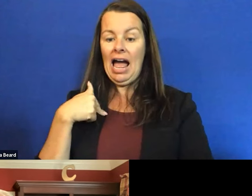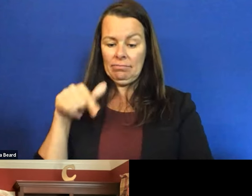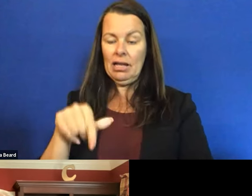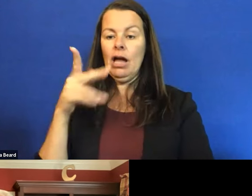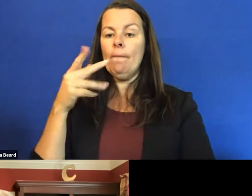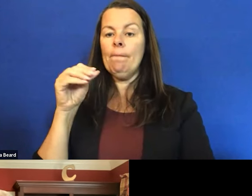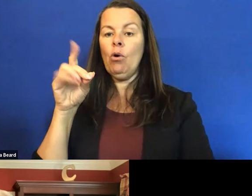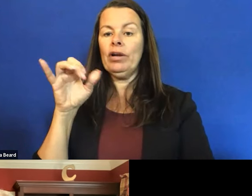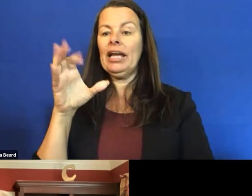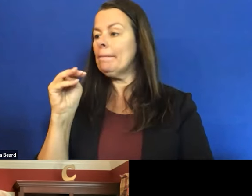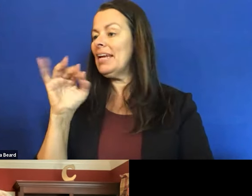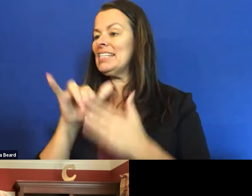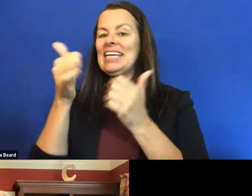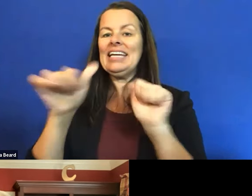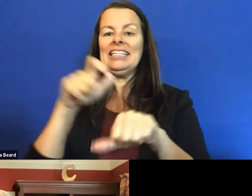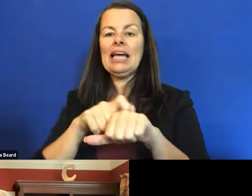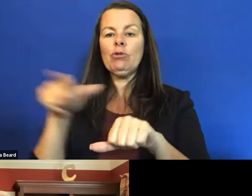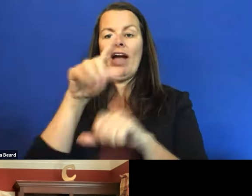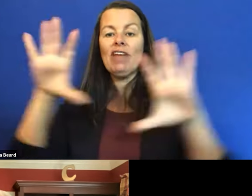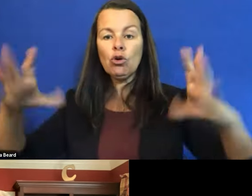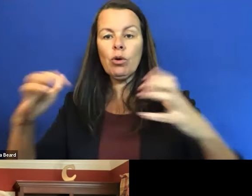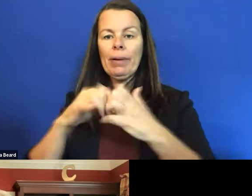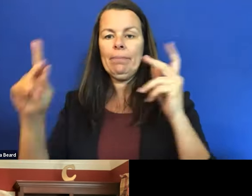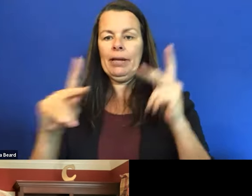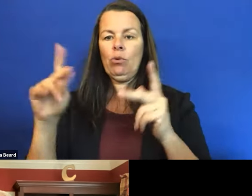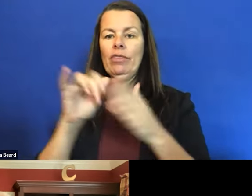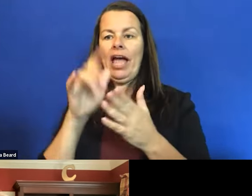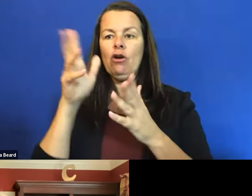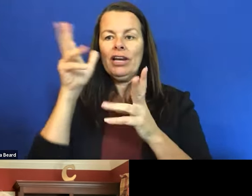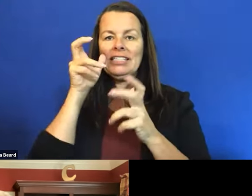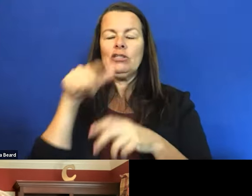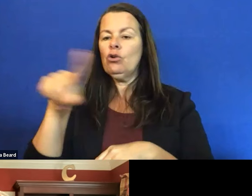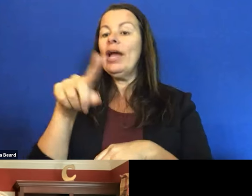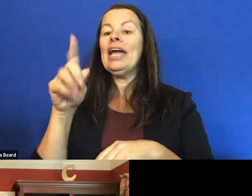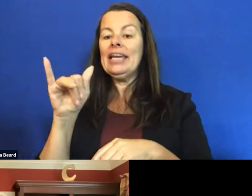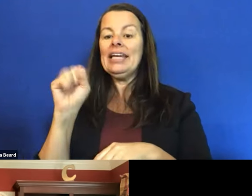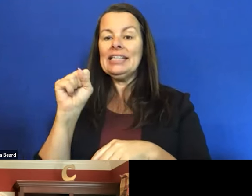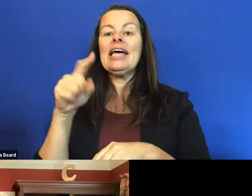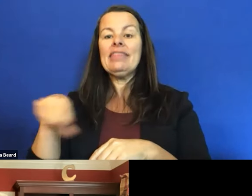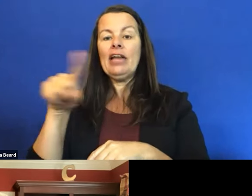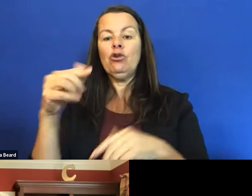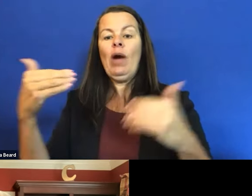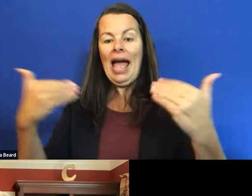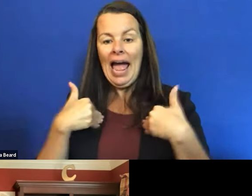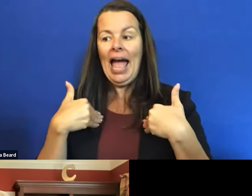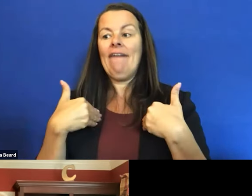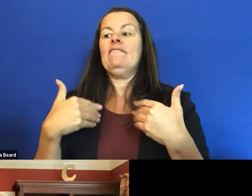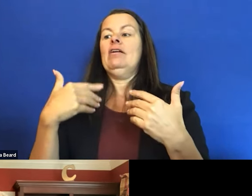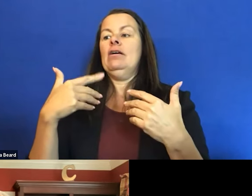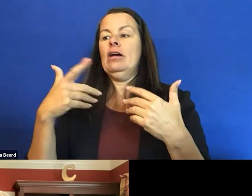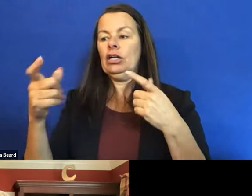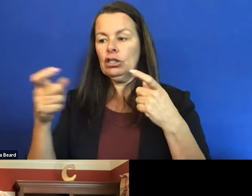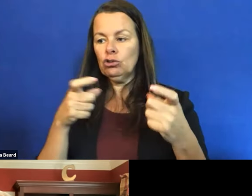you have a group of people that are listening to you. It's not a wooden thing or a steel thing. It is, you have, uh, control of